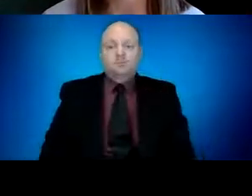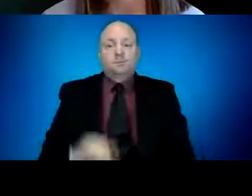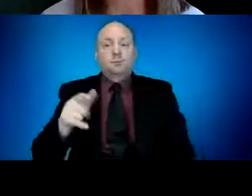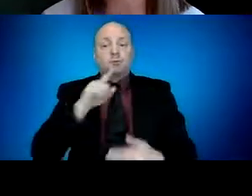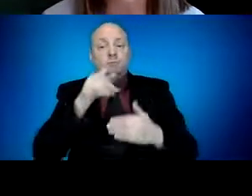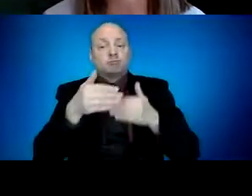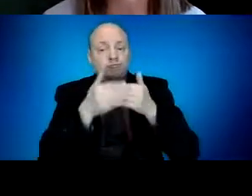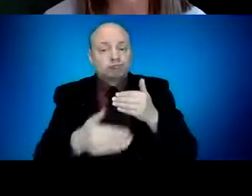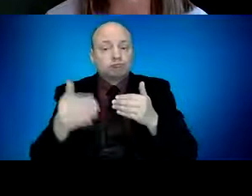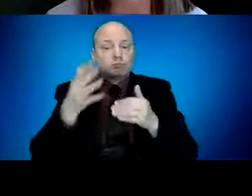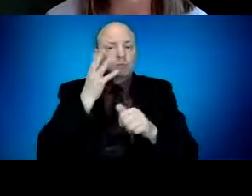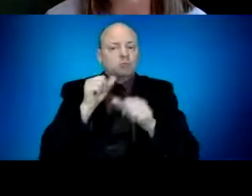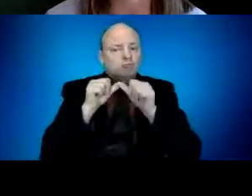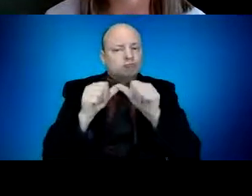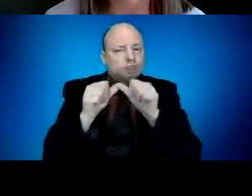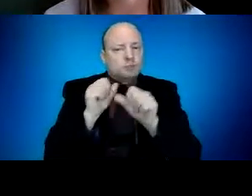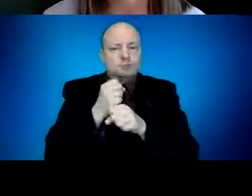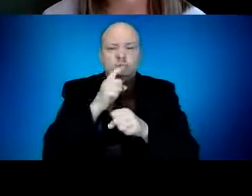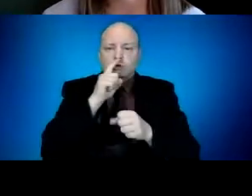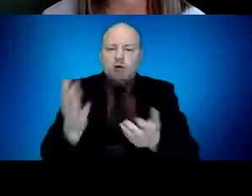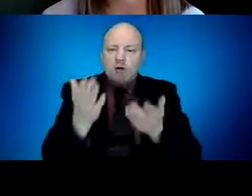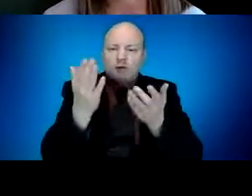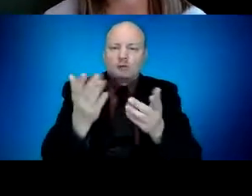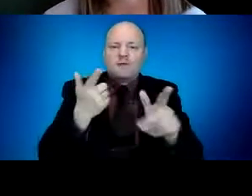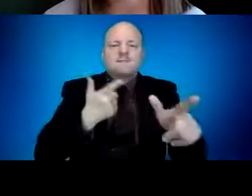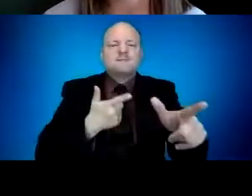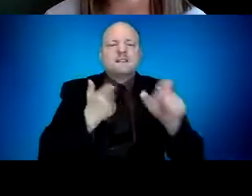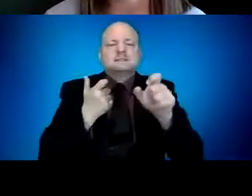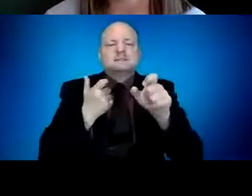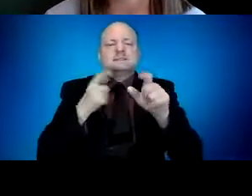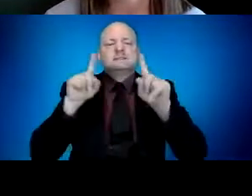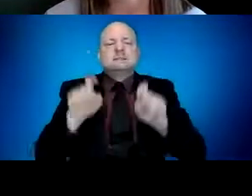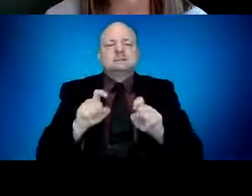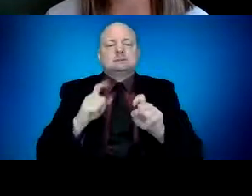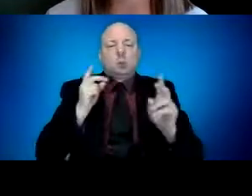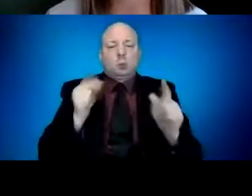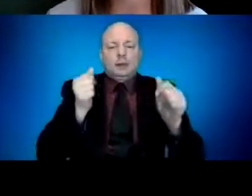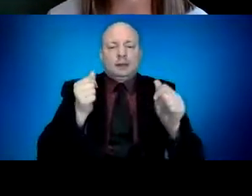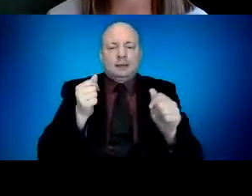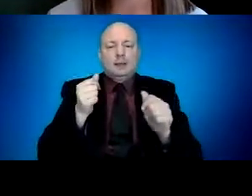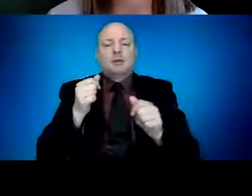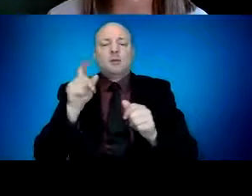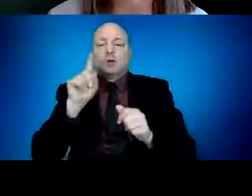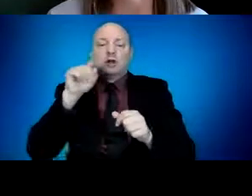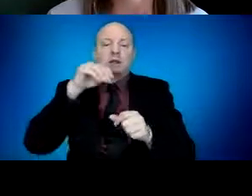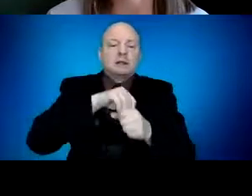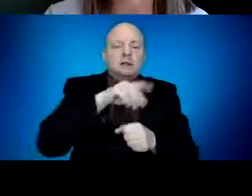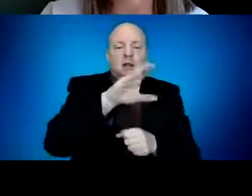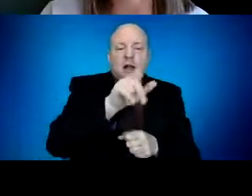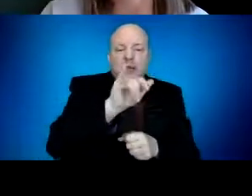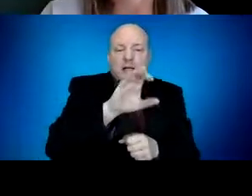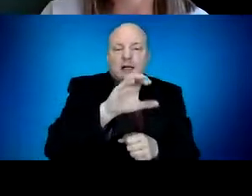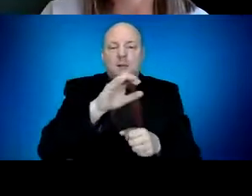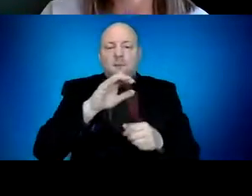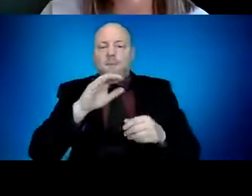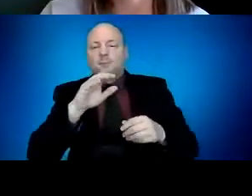rapid point of care testing resources to clinical partners statewide, as well as public and private K-12